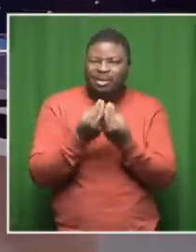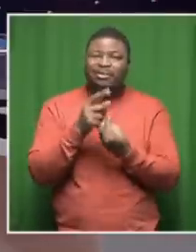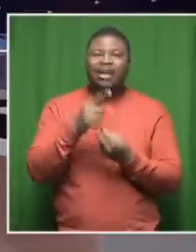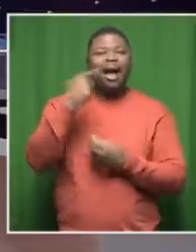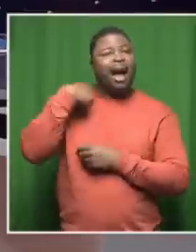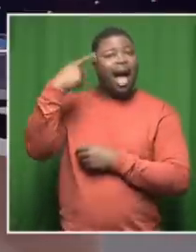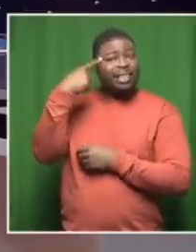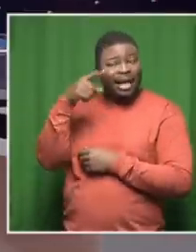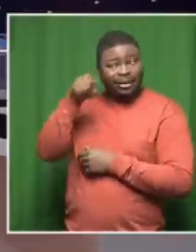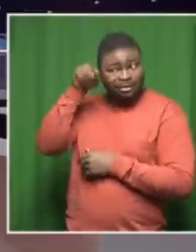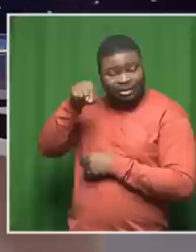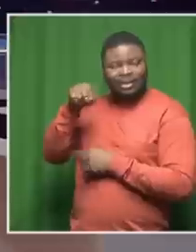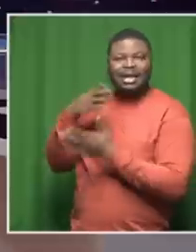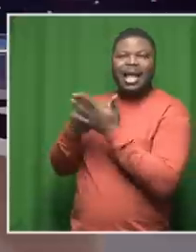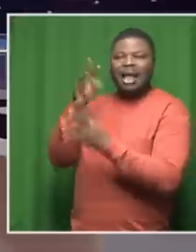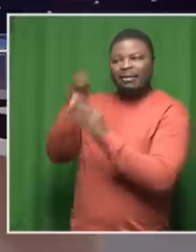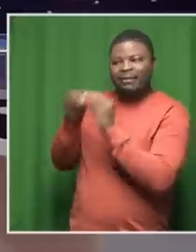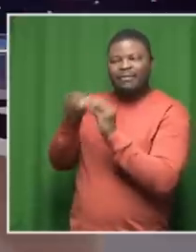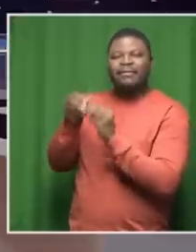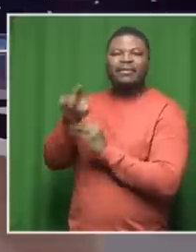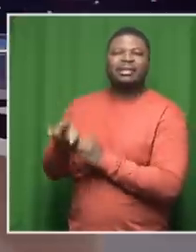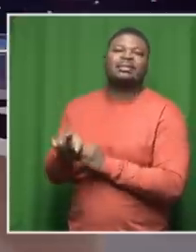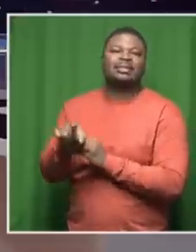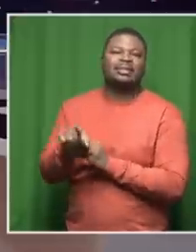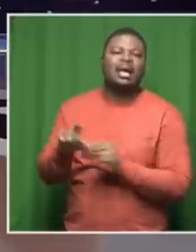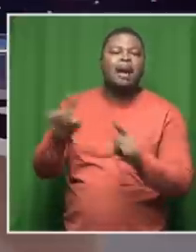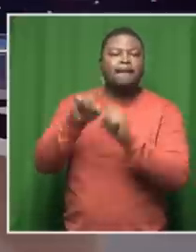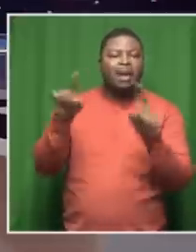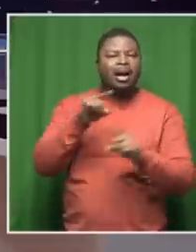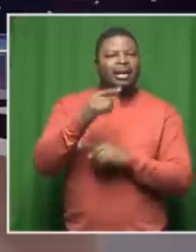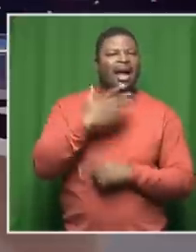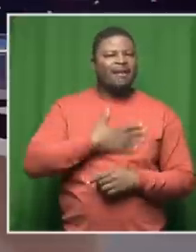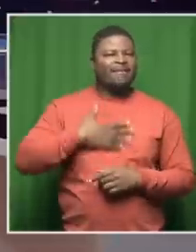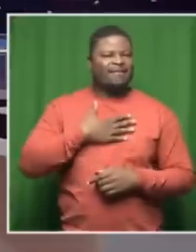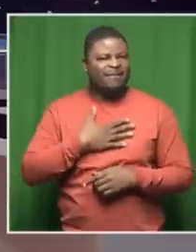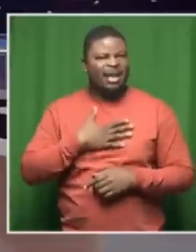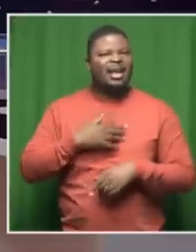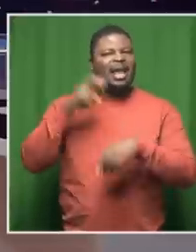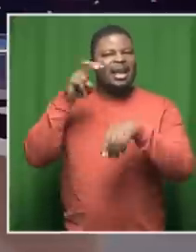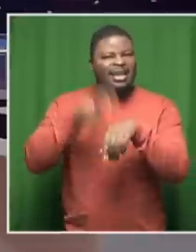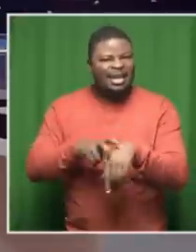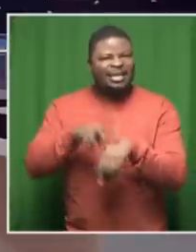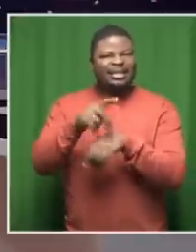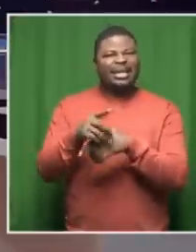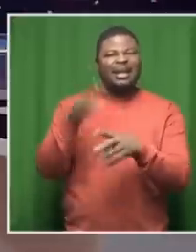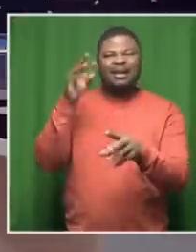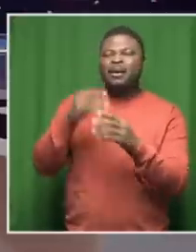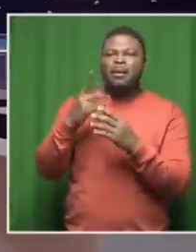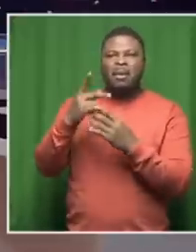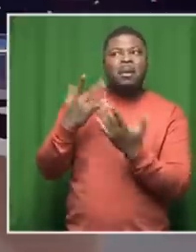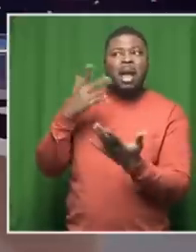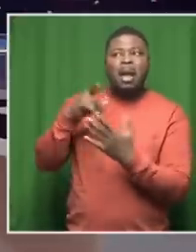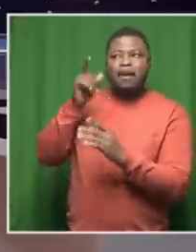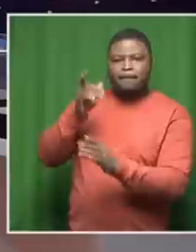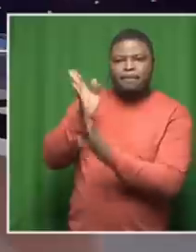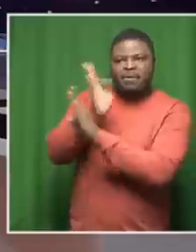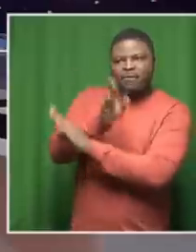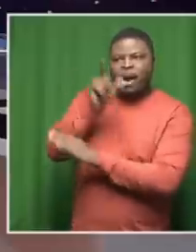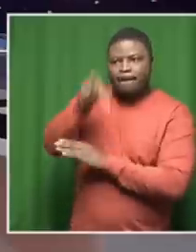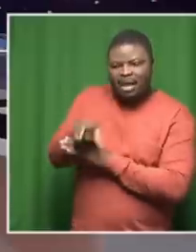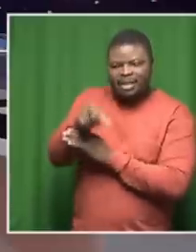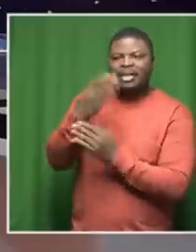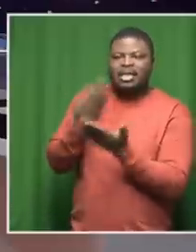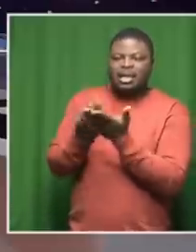one of the biggest shortcomings of twitter whereby i felt there needed to be some sort of verification of users